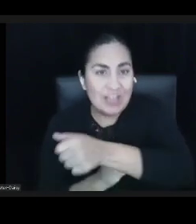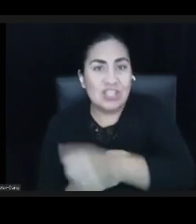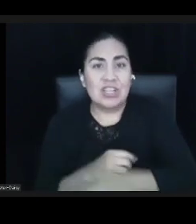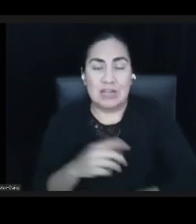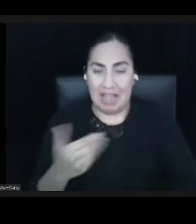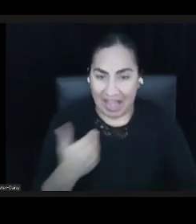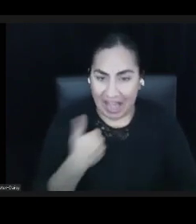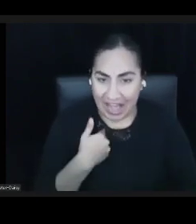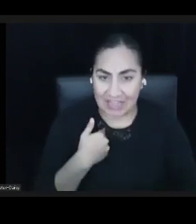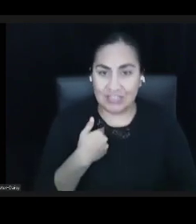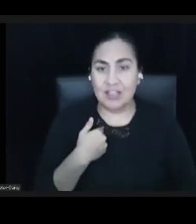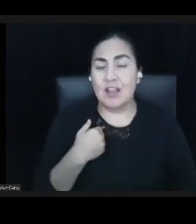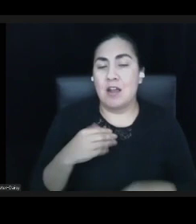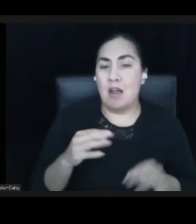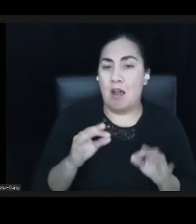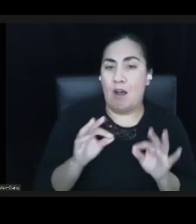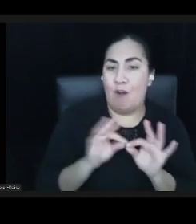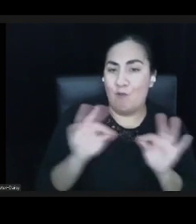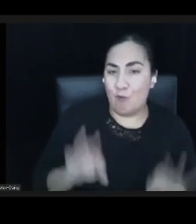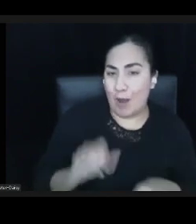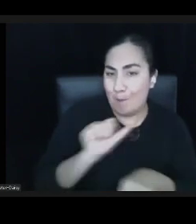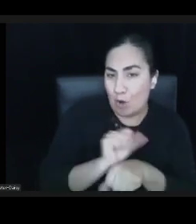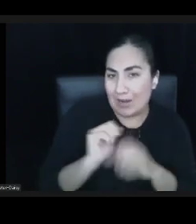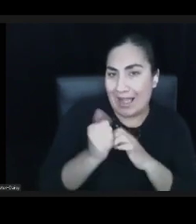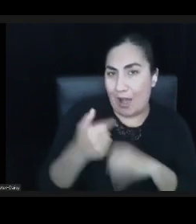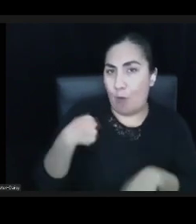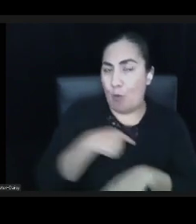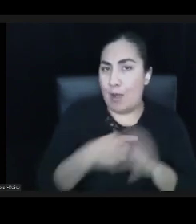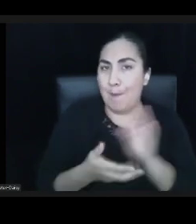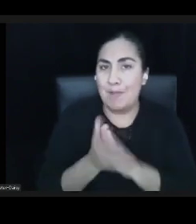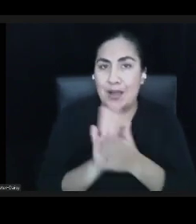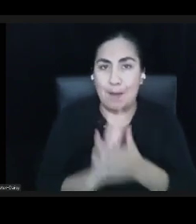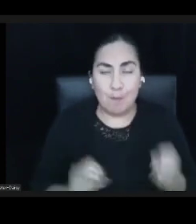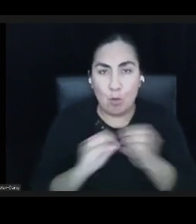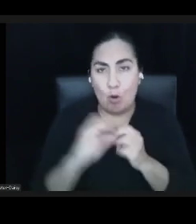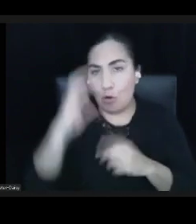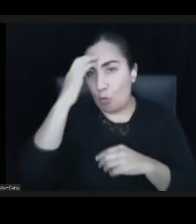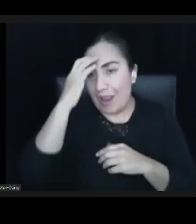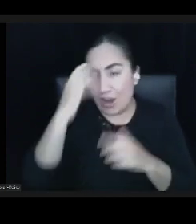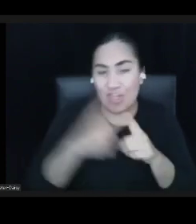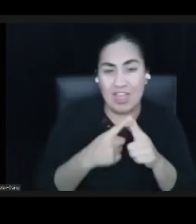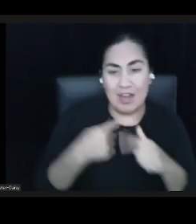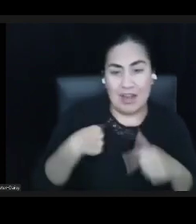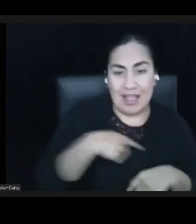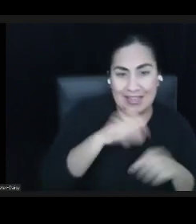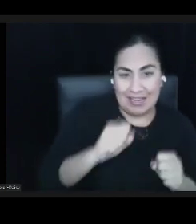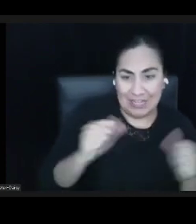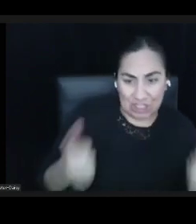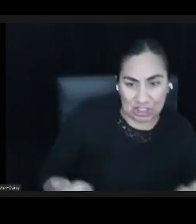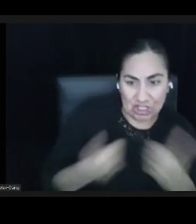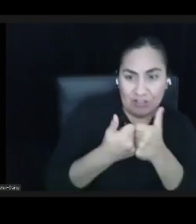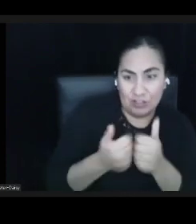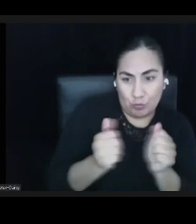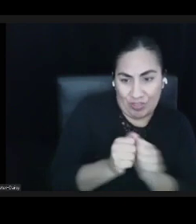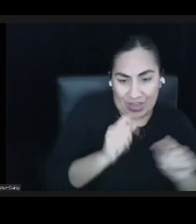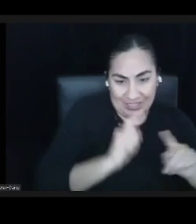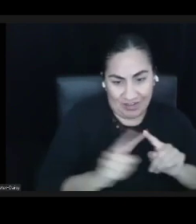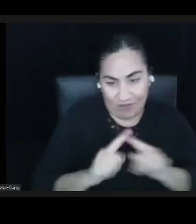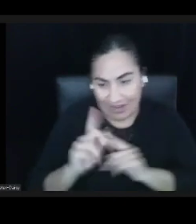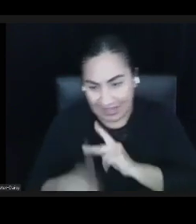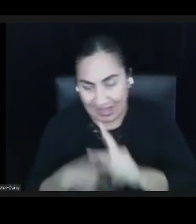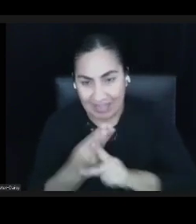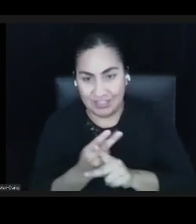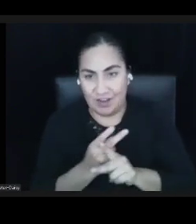it's using. Let me become more aware of that. Now let me look at challenging it with other frameworks. Let me start to design